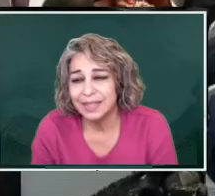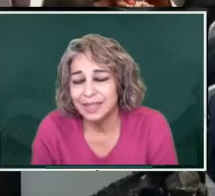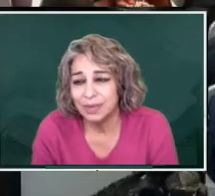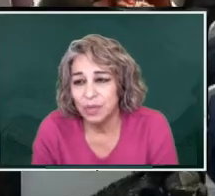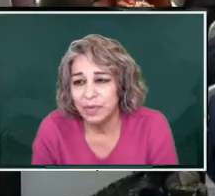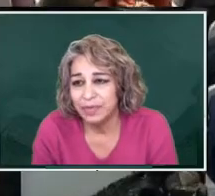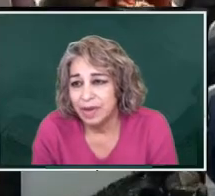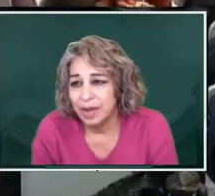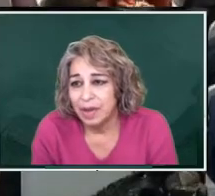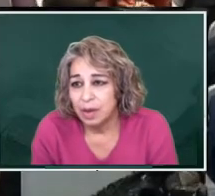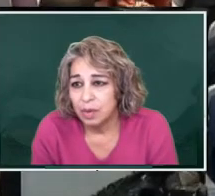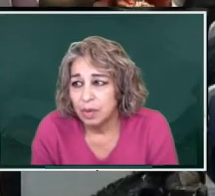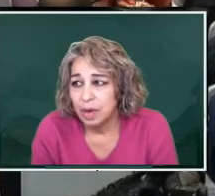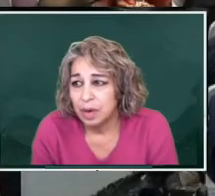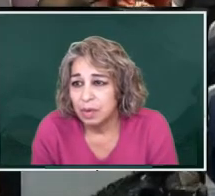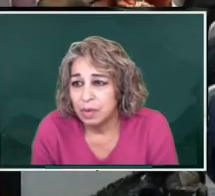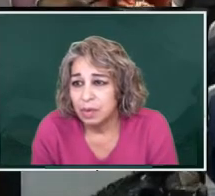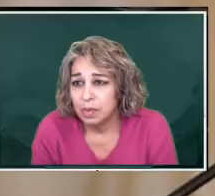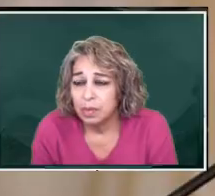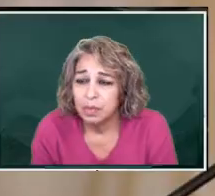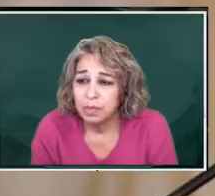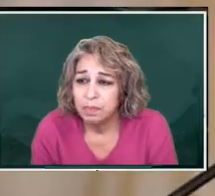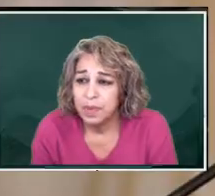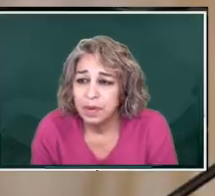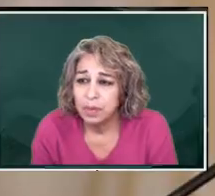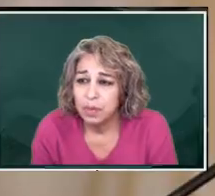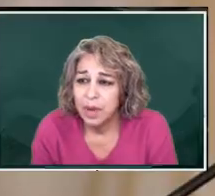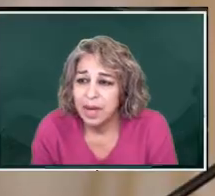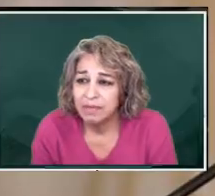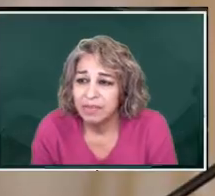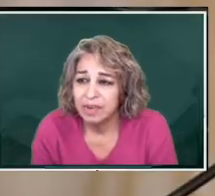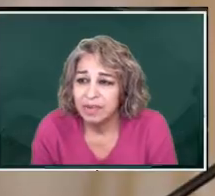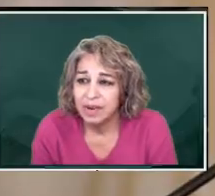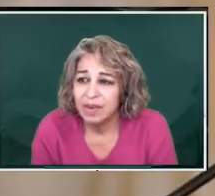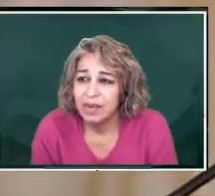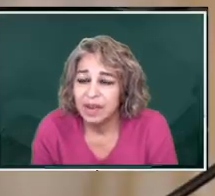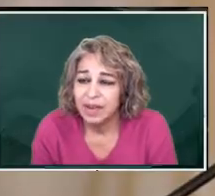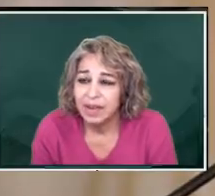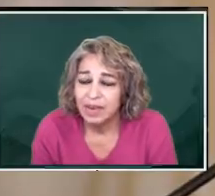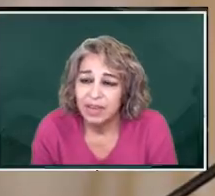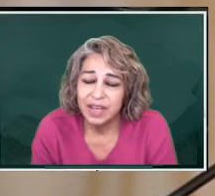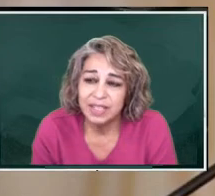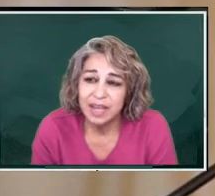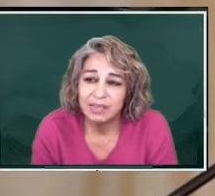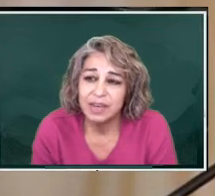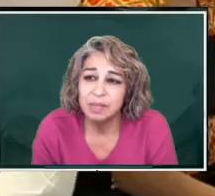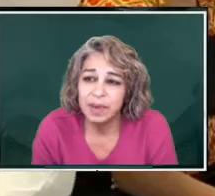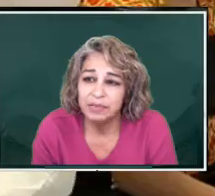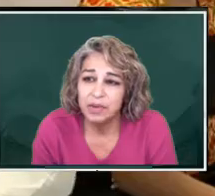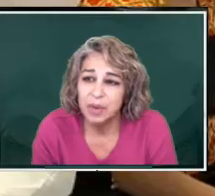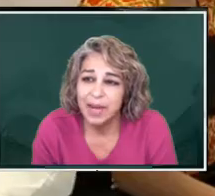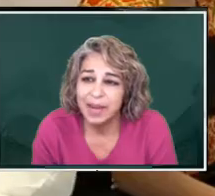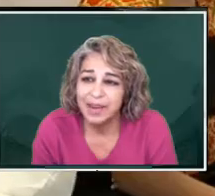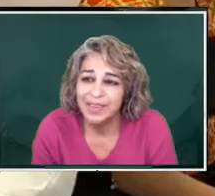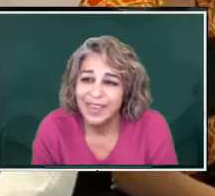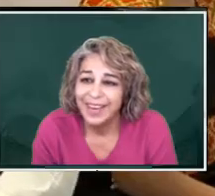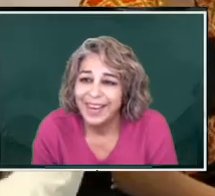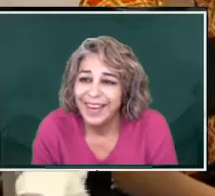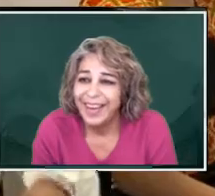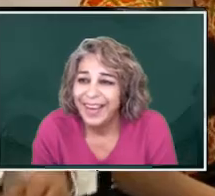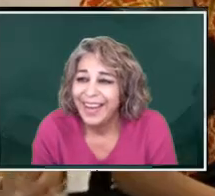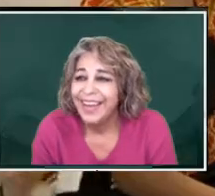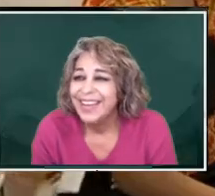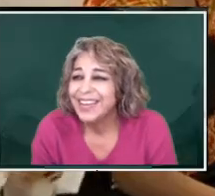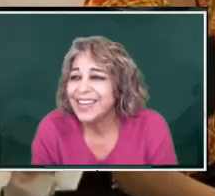Yes, we've been waiting for, oh, oh, he's got a little bit of food waiting on him.